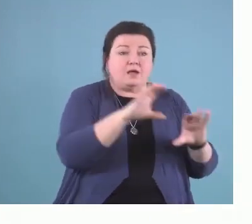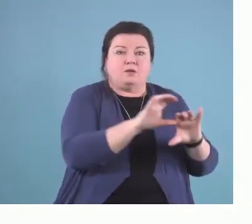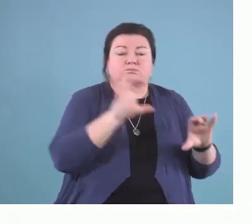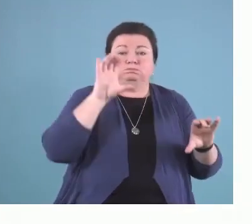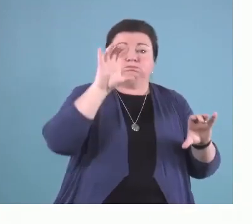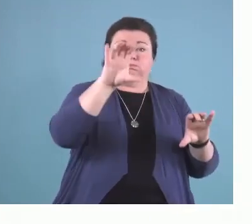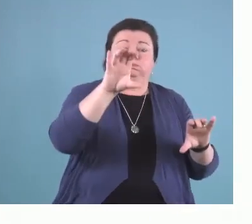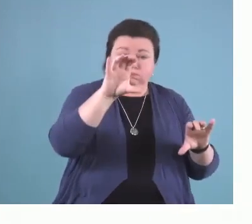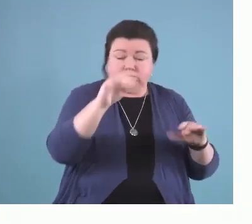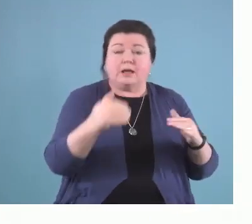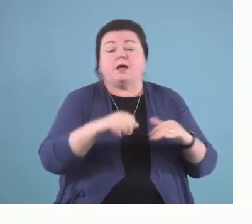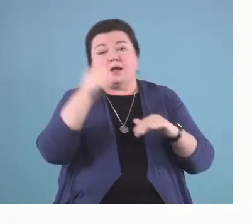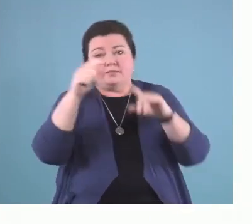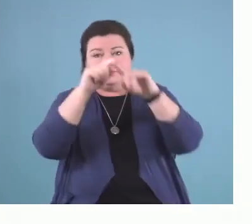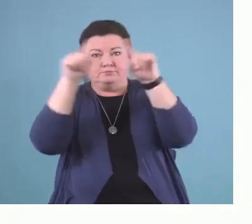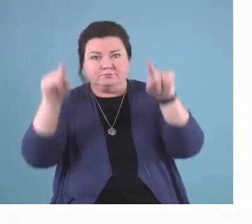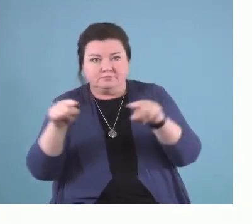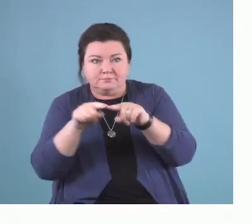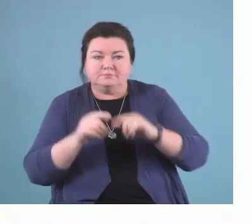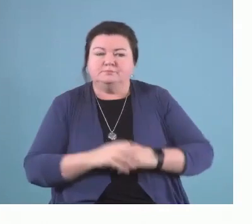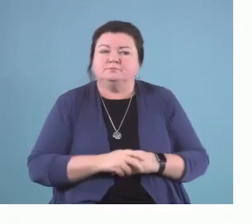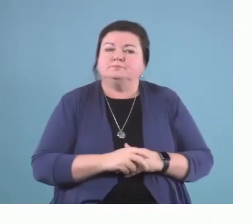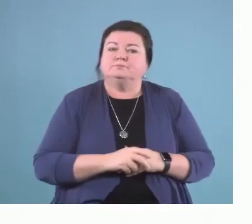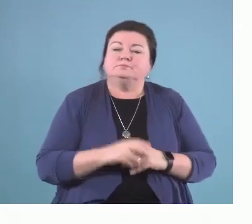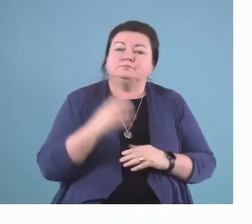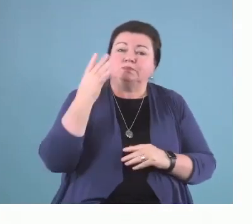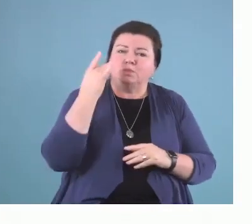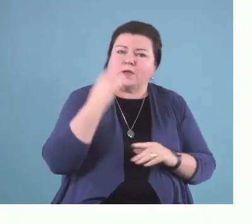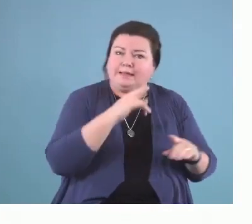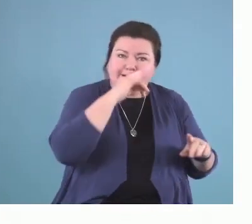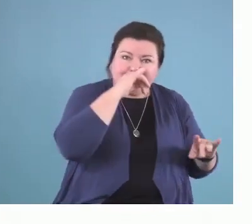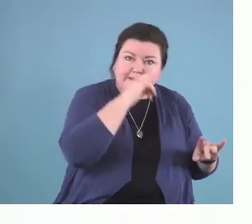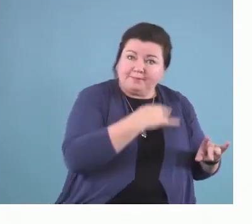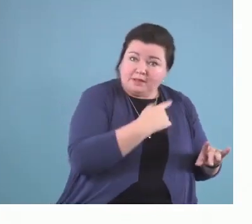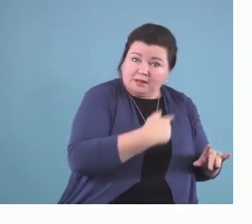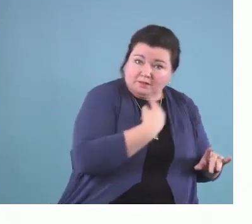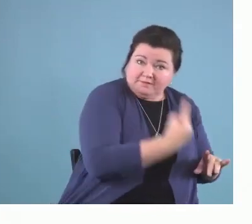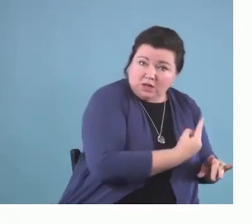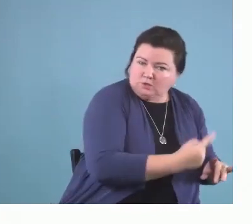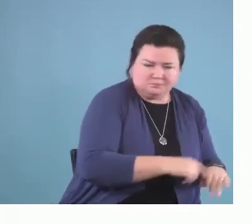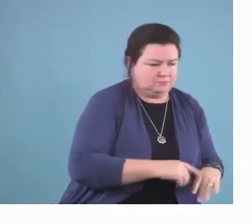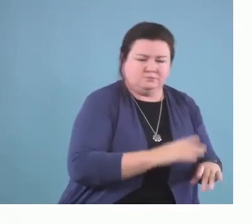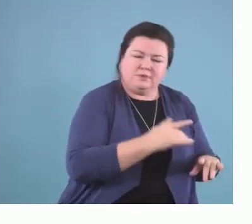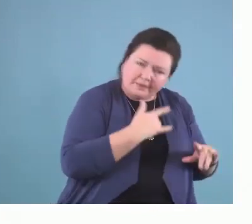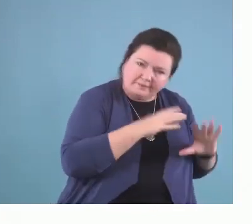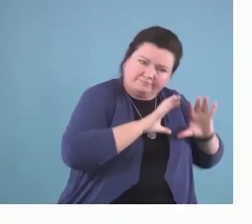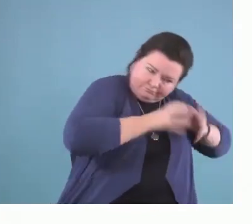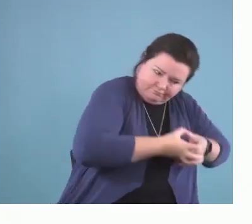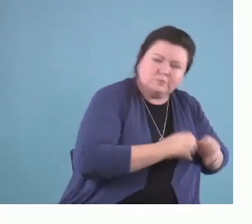up at the top, because kids don't live by themselves. They live in a family context.